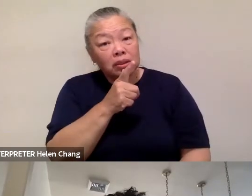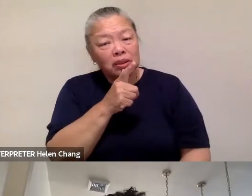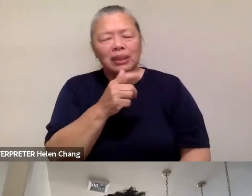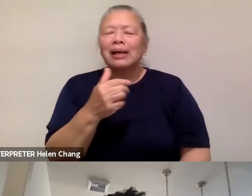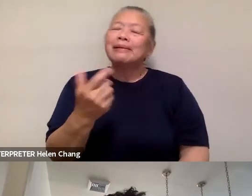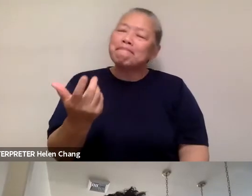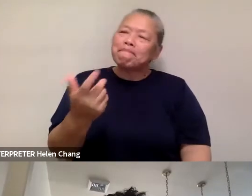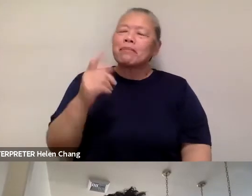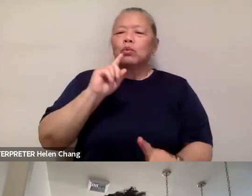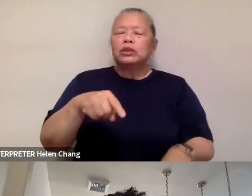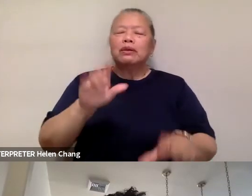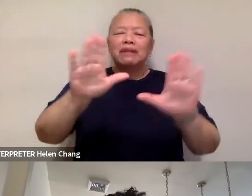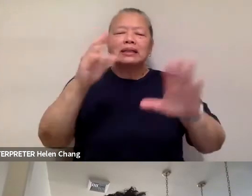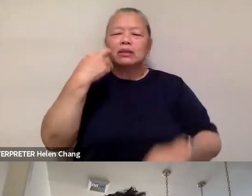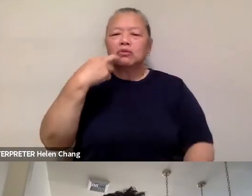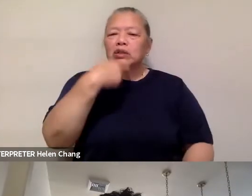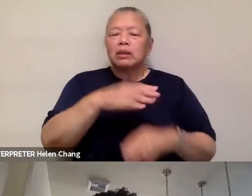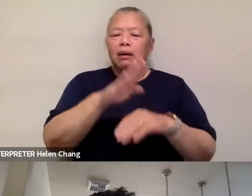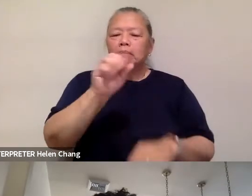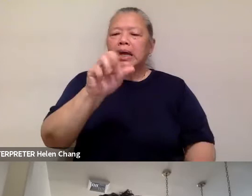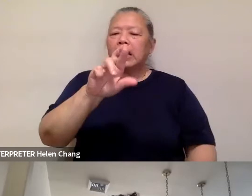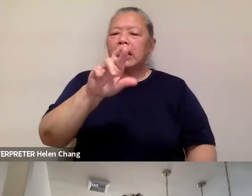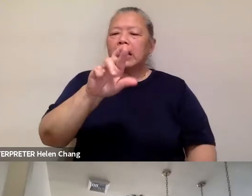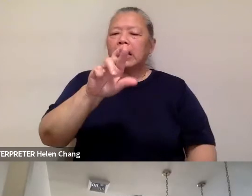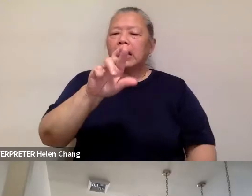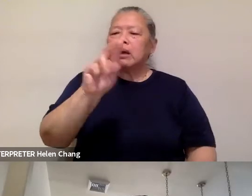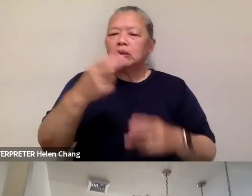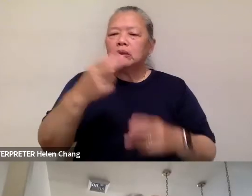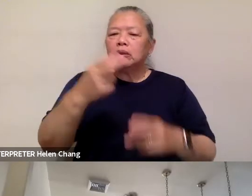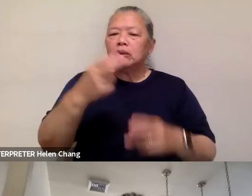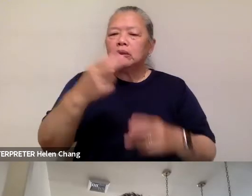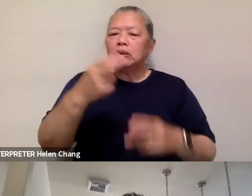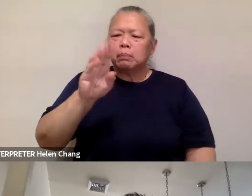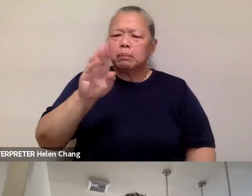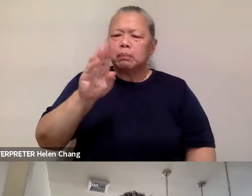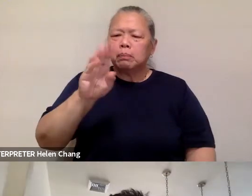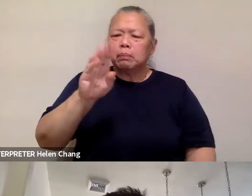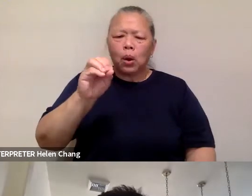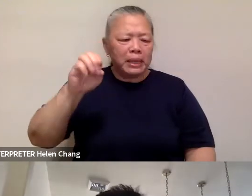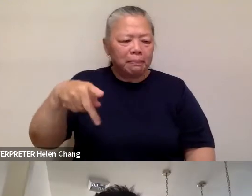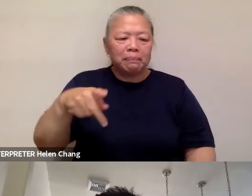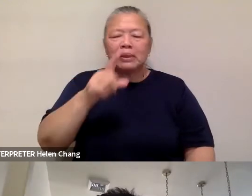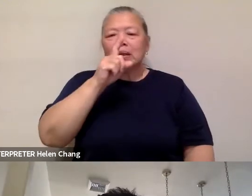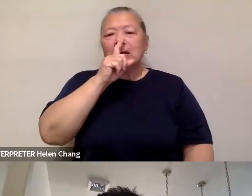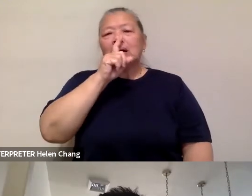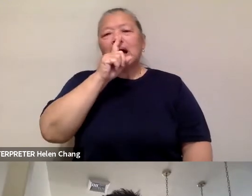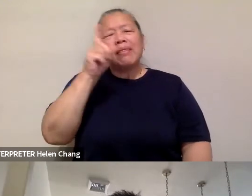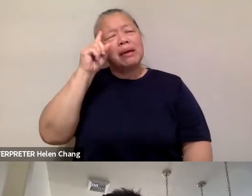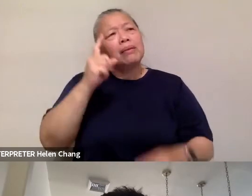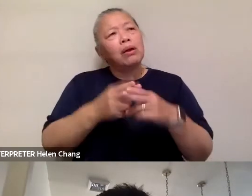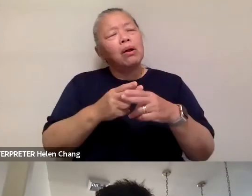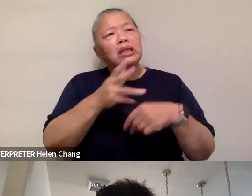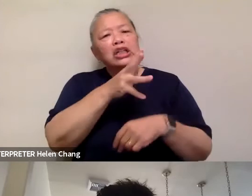fantastic restaurant in Chinatown on Bayard Street called Boki. And I love their, I think they call it country chicken.